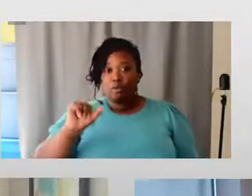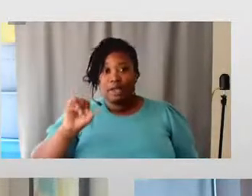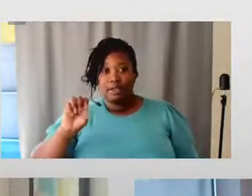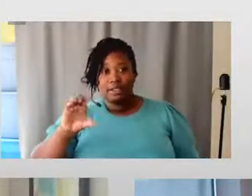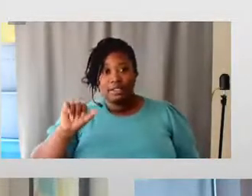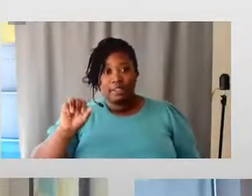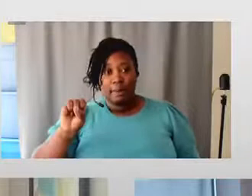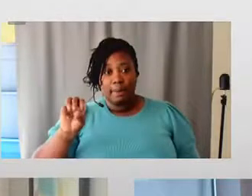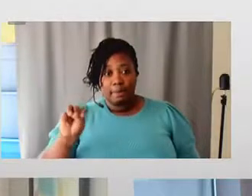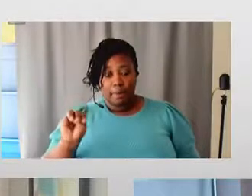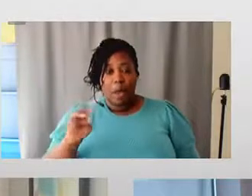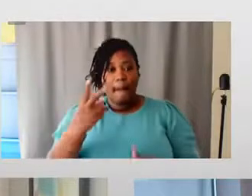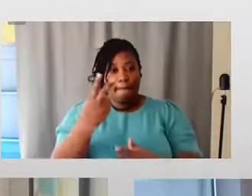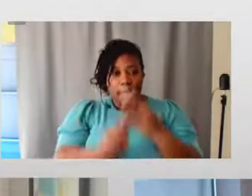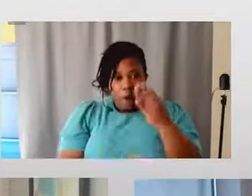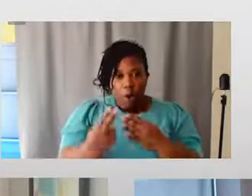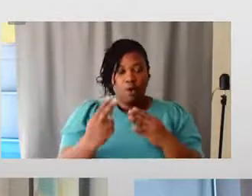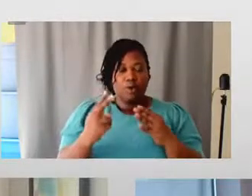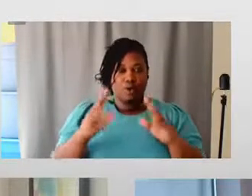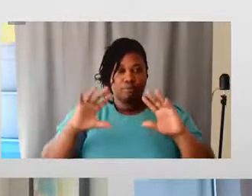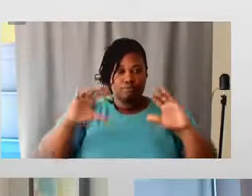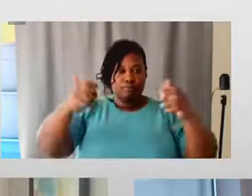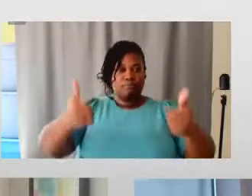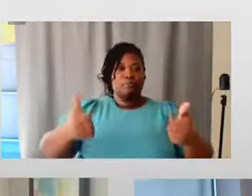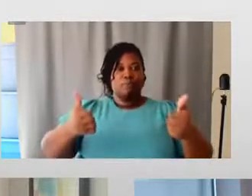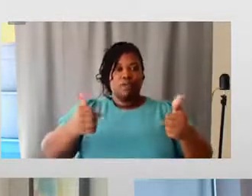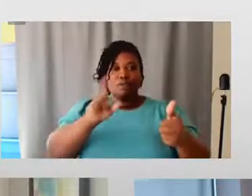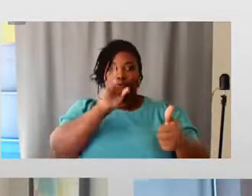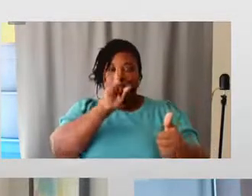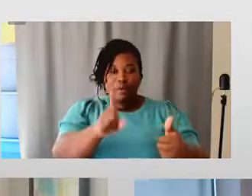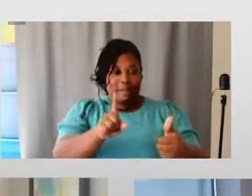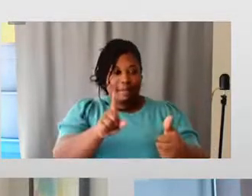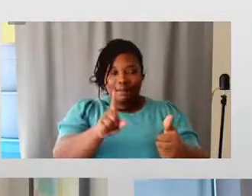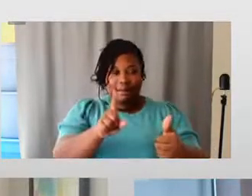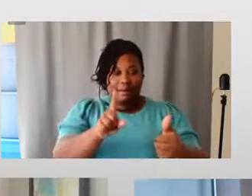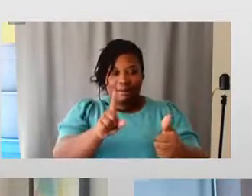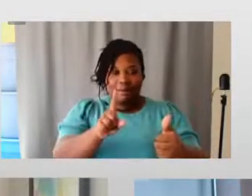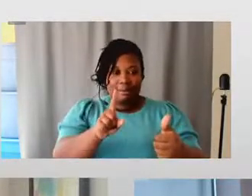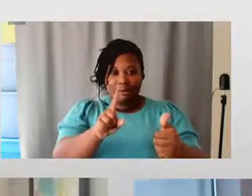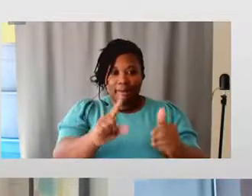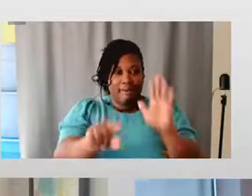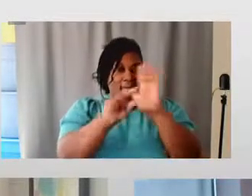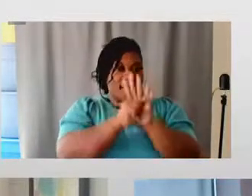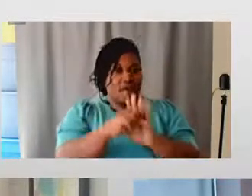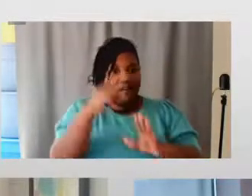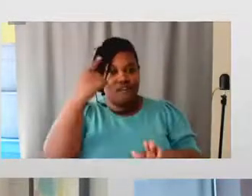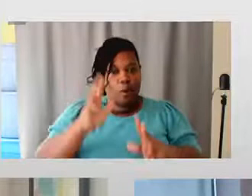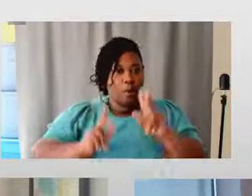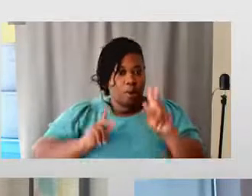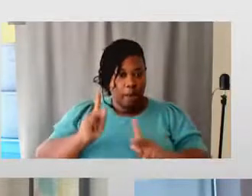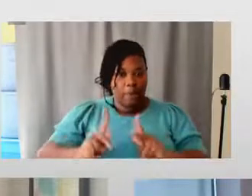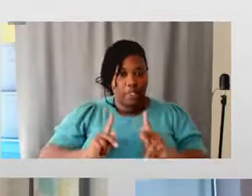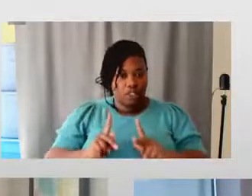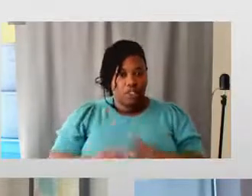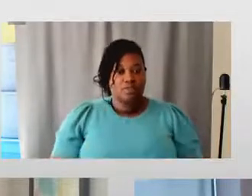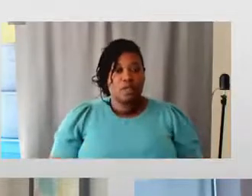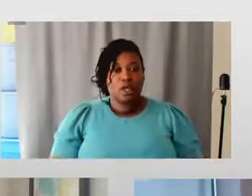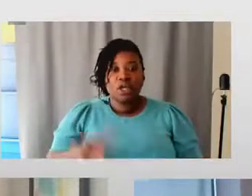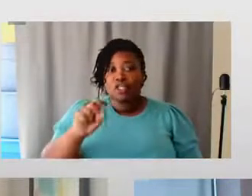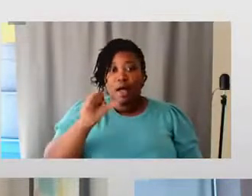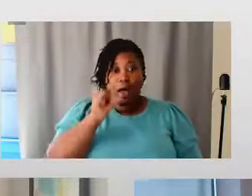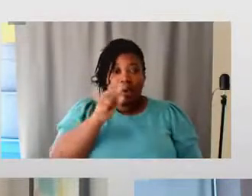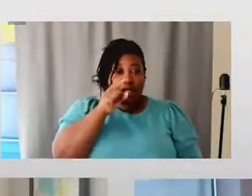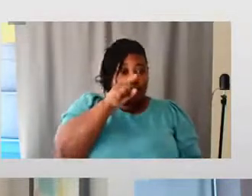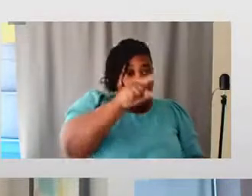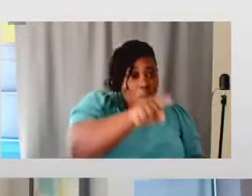structures that then disadvantage specific populations. And so I was not pointing fingers at individuals and saying you are racist